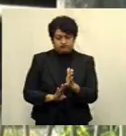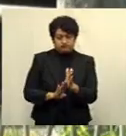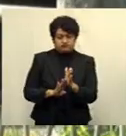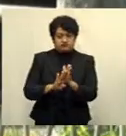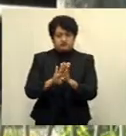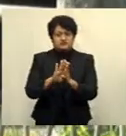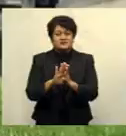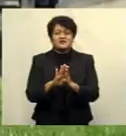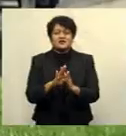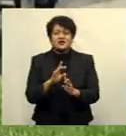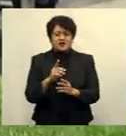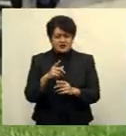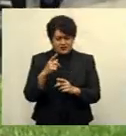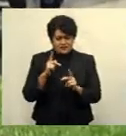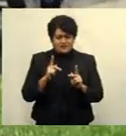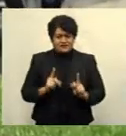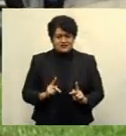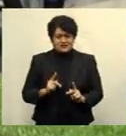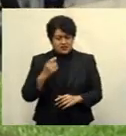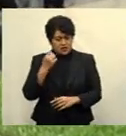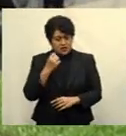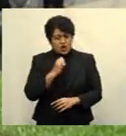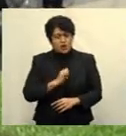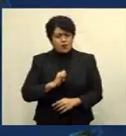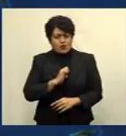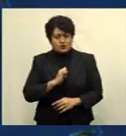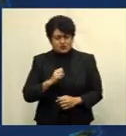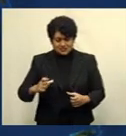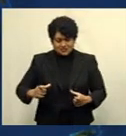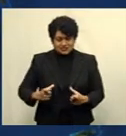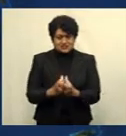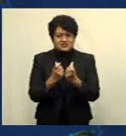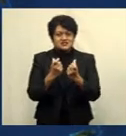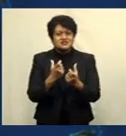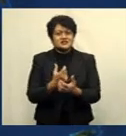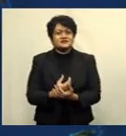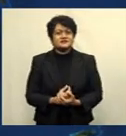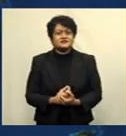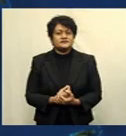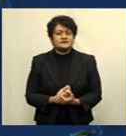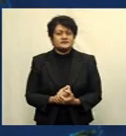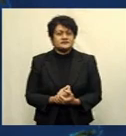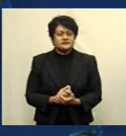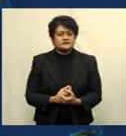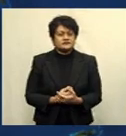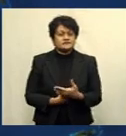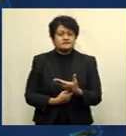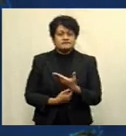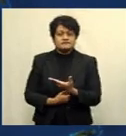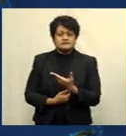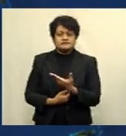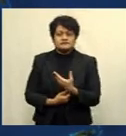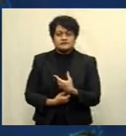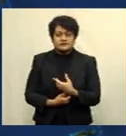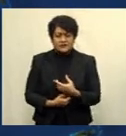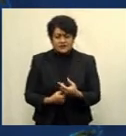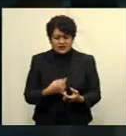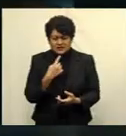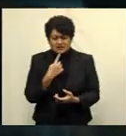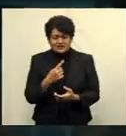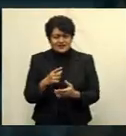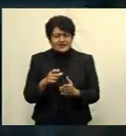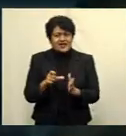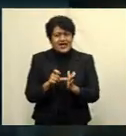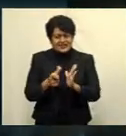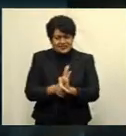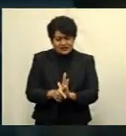and emotional challenges. We've come across a few of those because of the hardship that they're